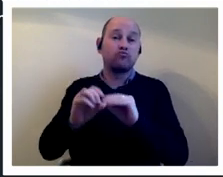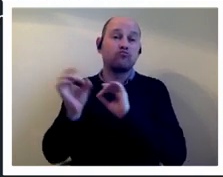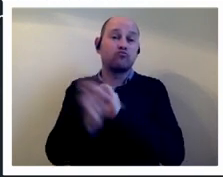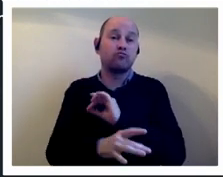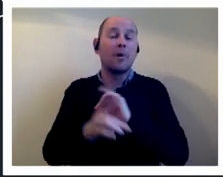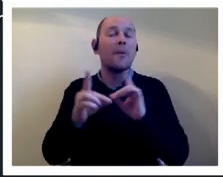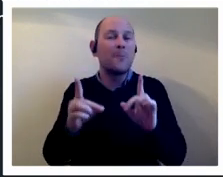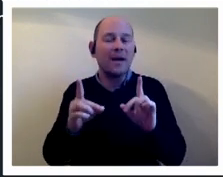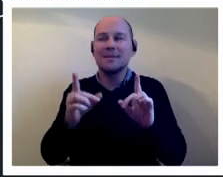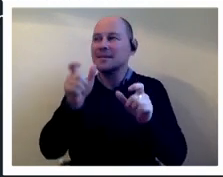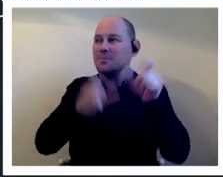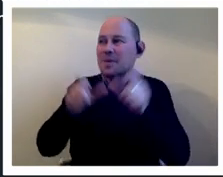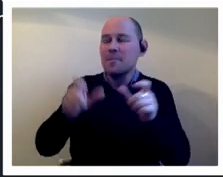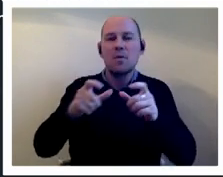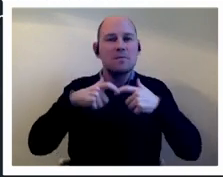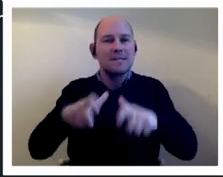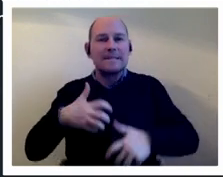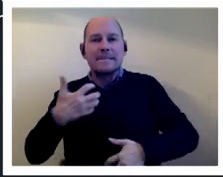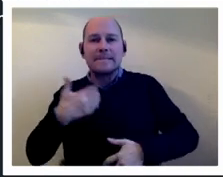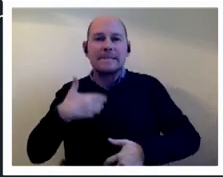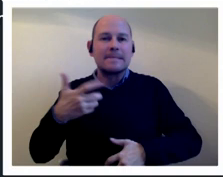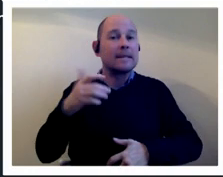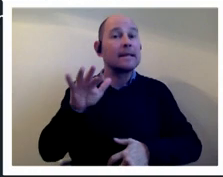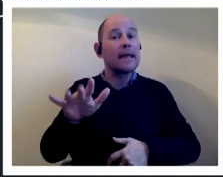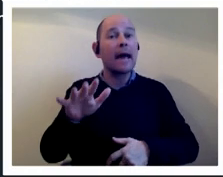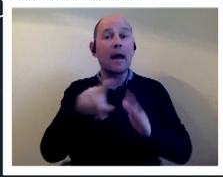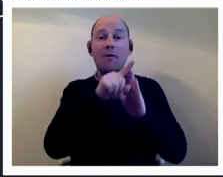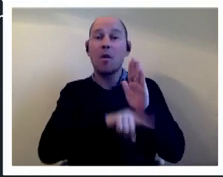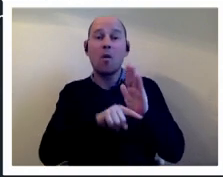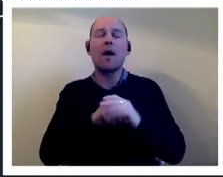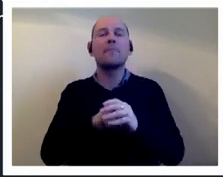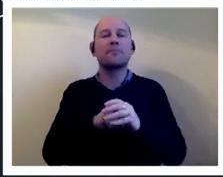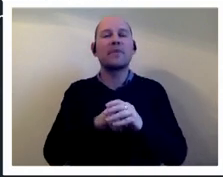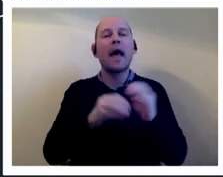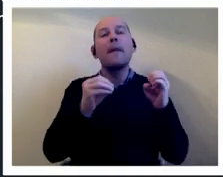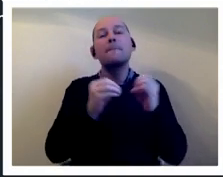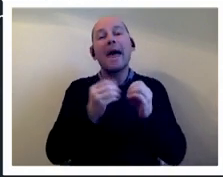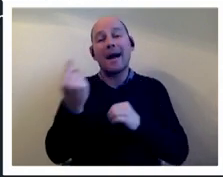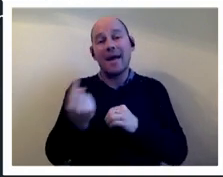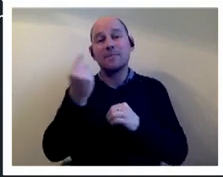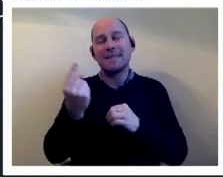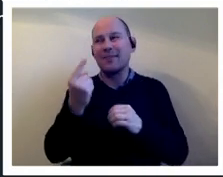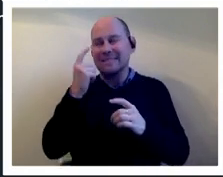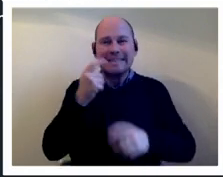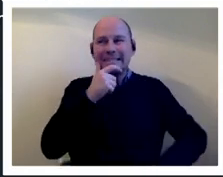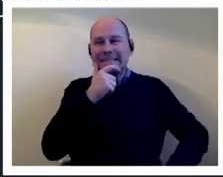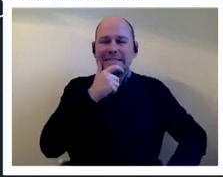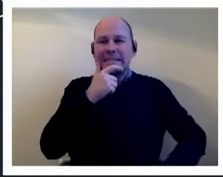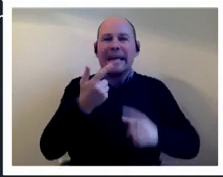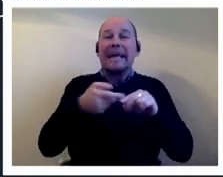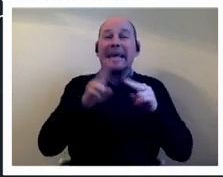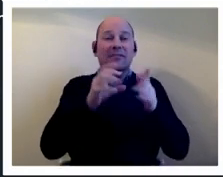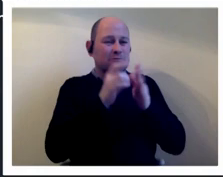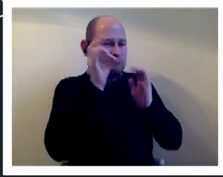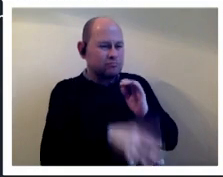that it was still around now blair apparently was quite cautious about how repealing section 28 would look what pensioners would